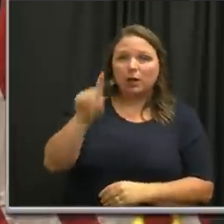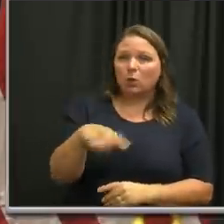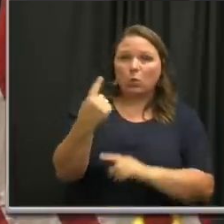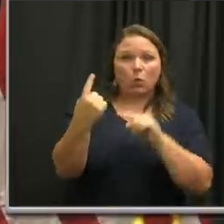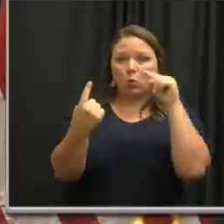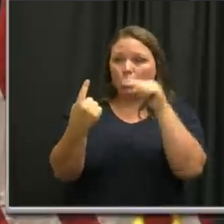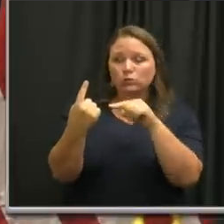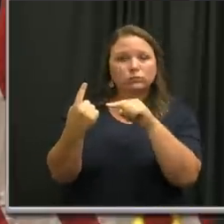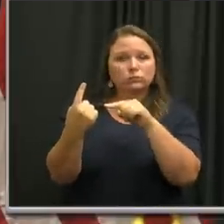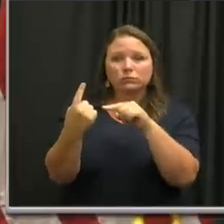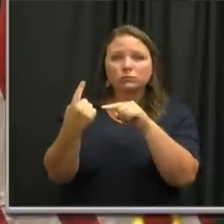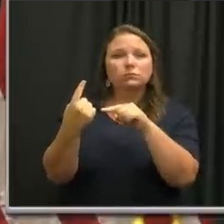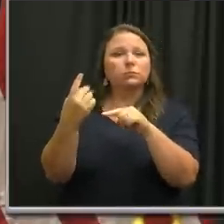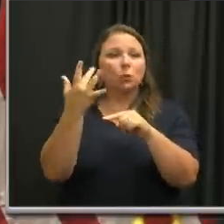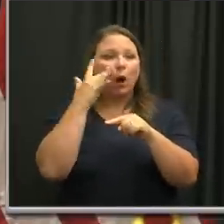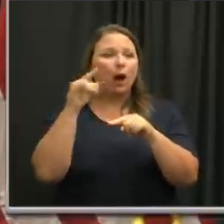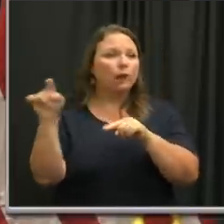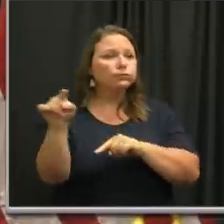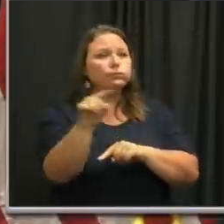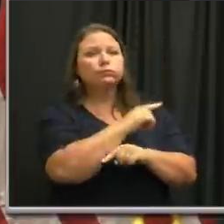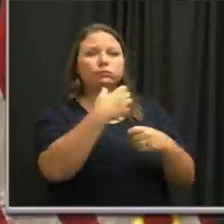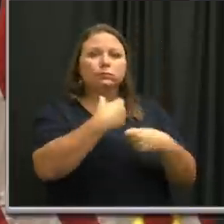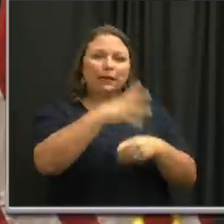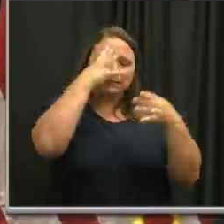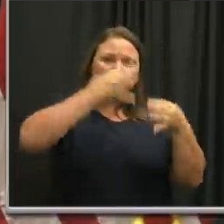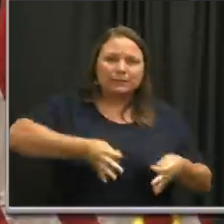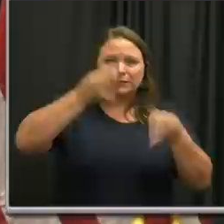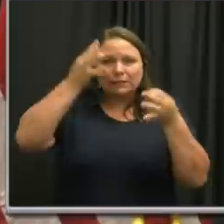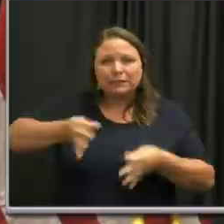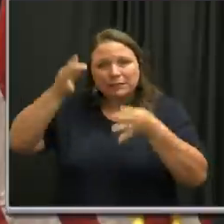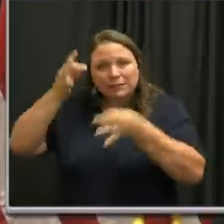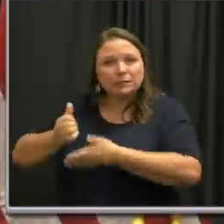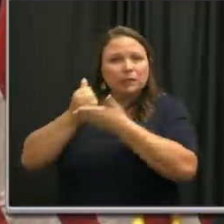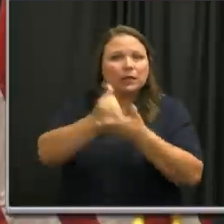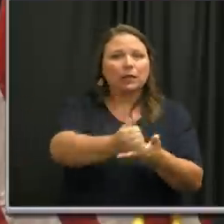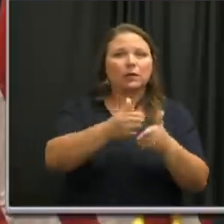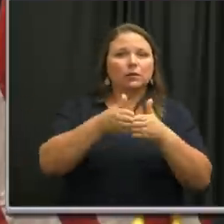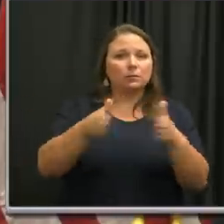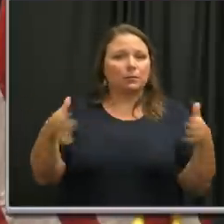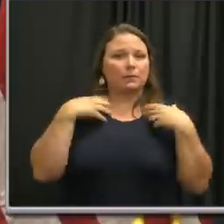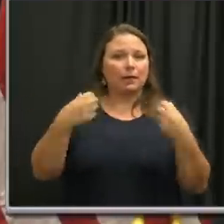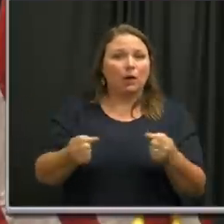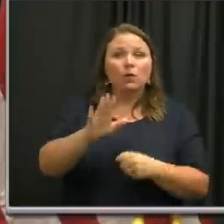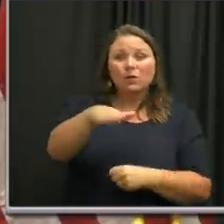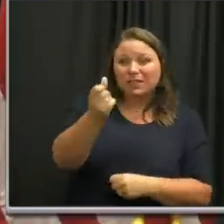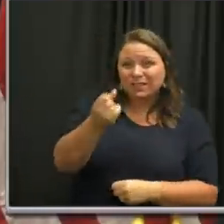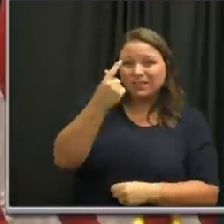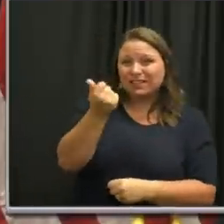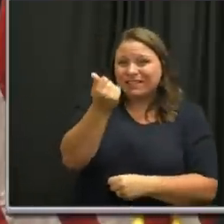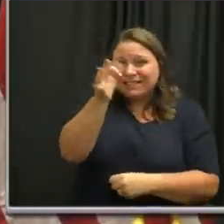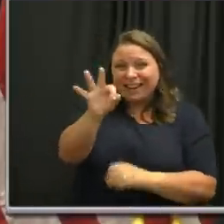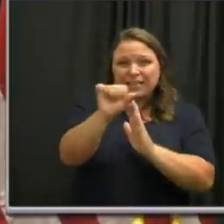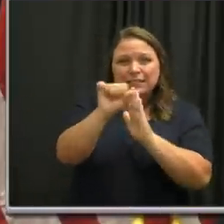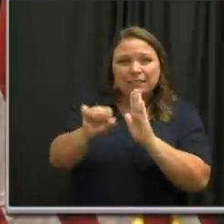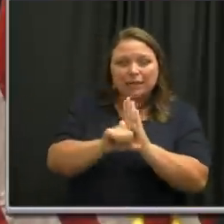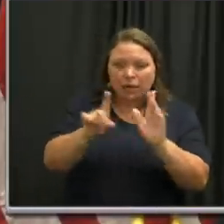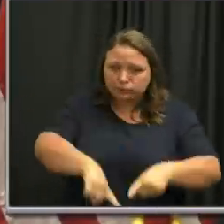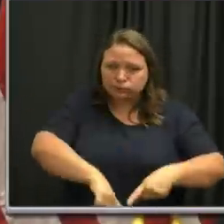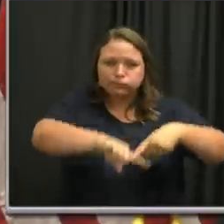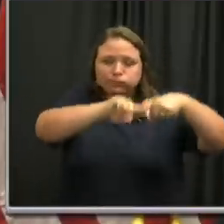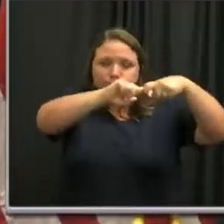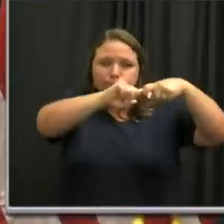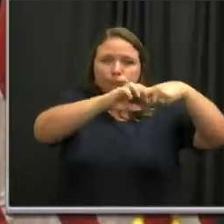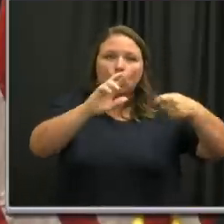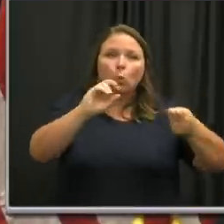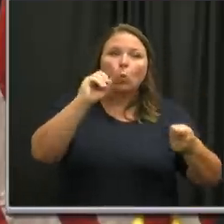these difficult but necessary changes for the sake of public health. In fact, 19 states are pausing or changing